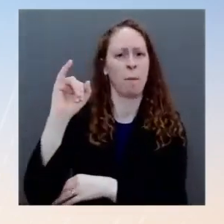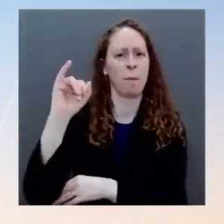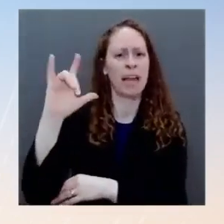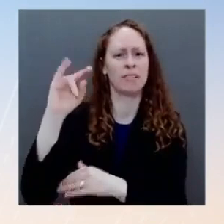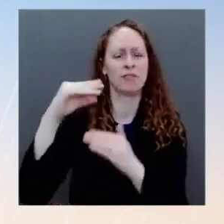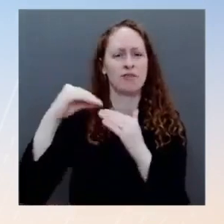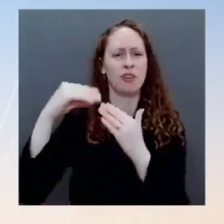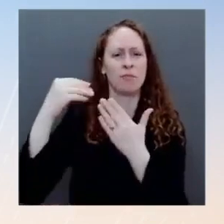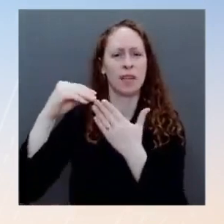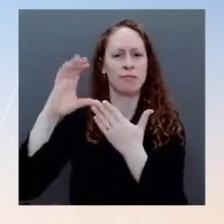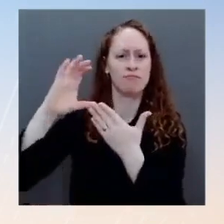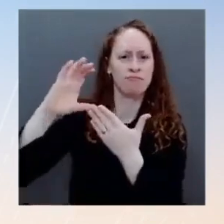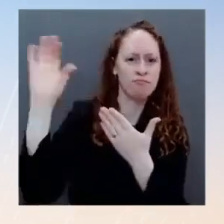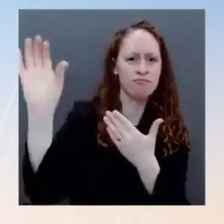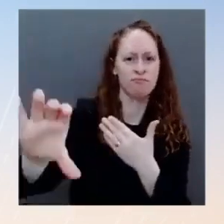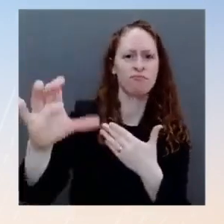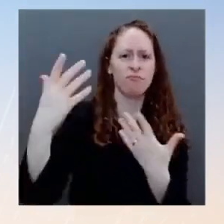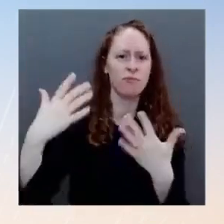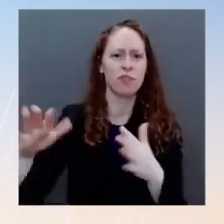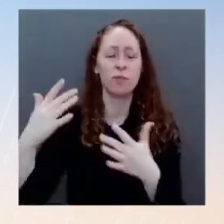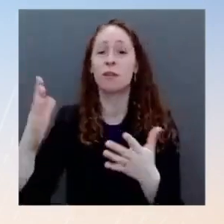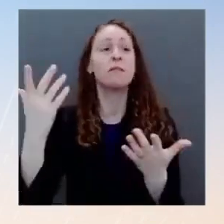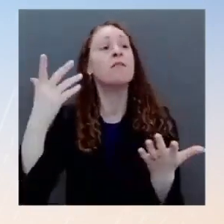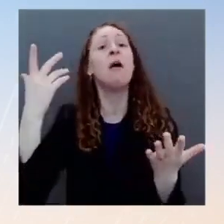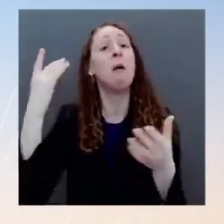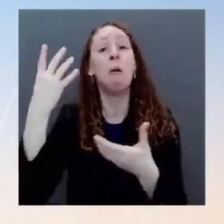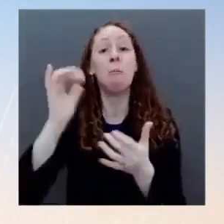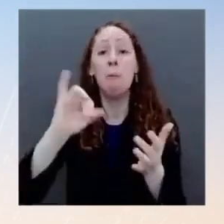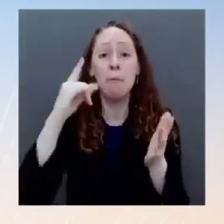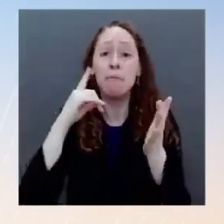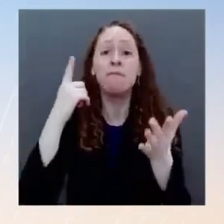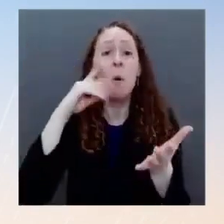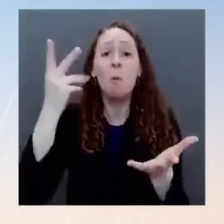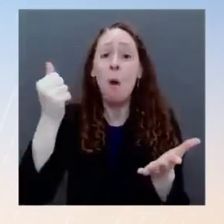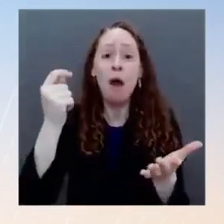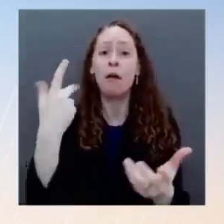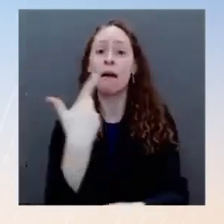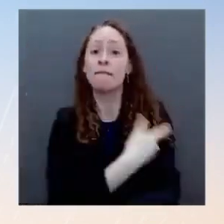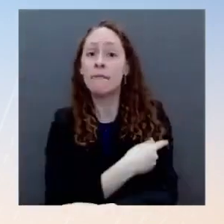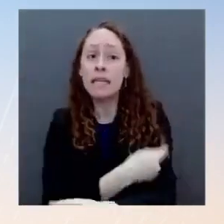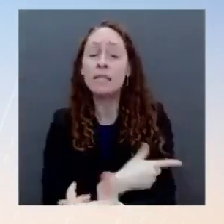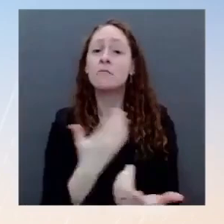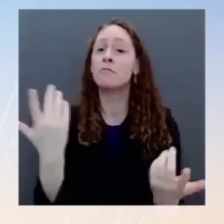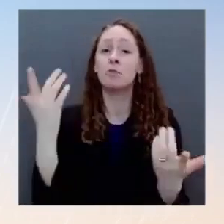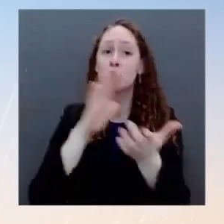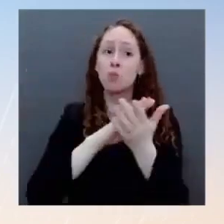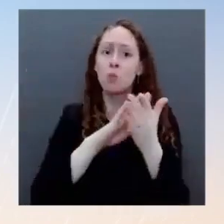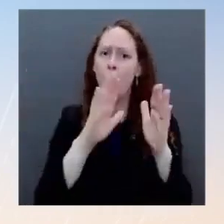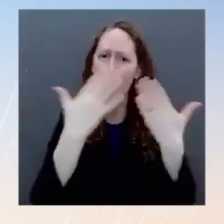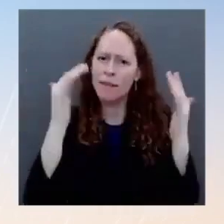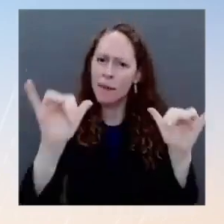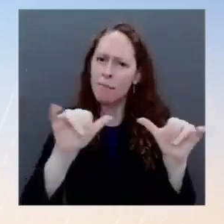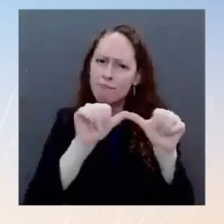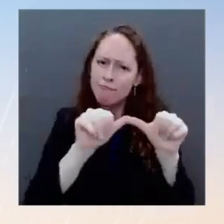and other public facilities, and testing thanks to an unprecedented commitment by this administration.